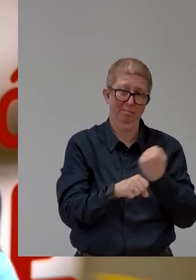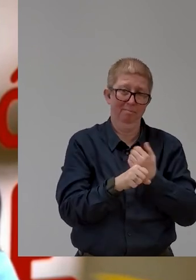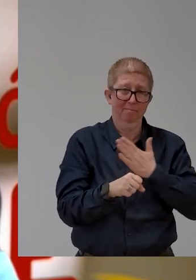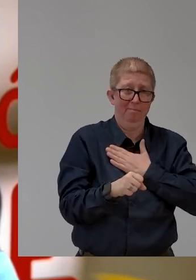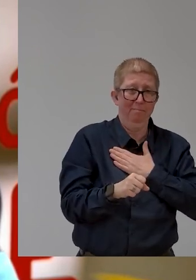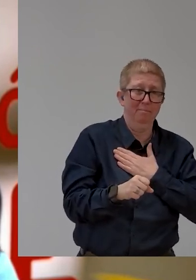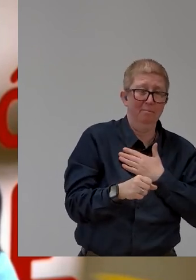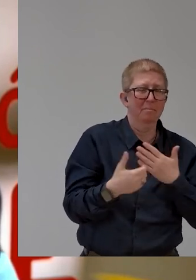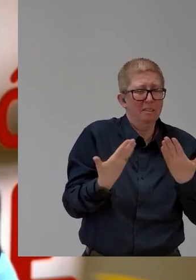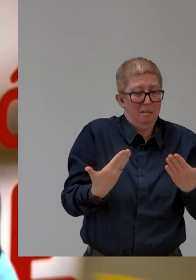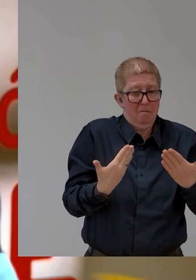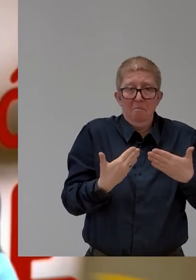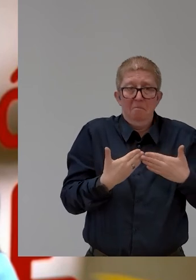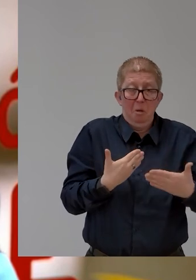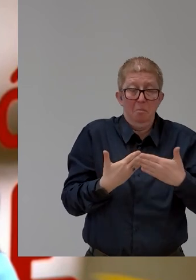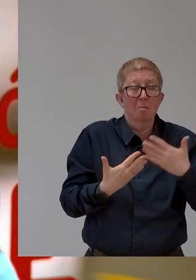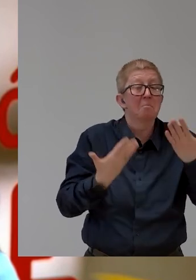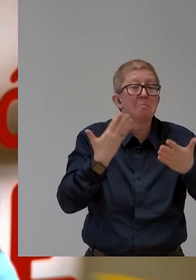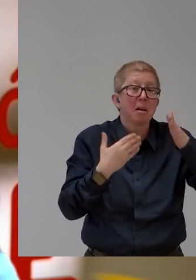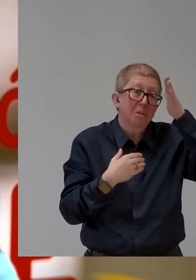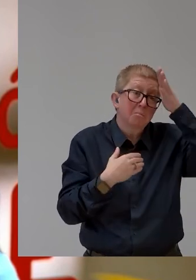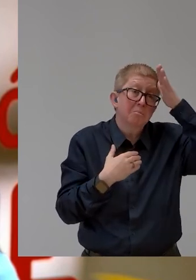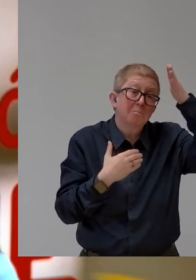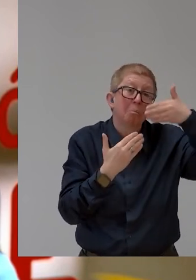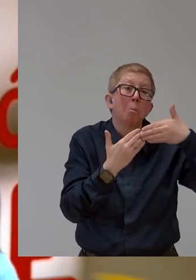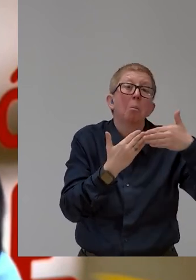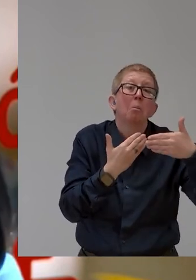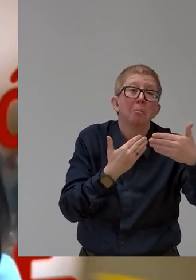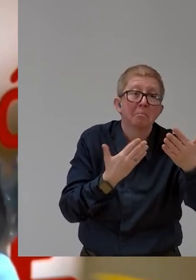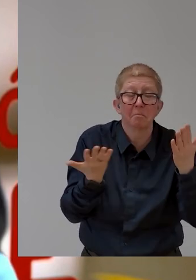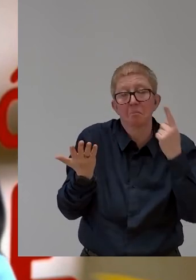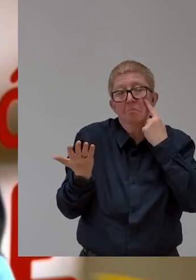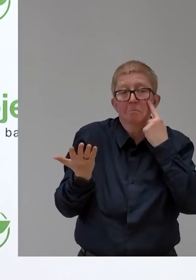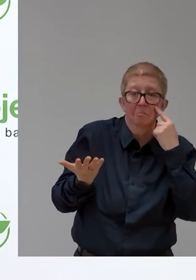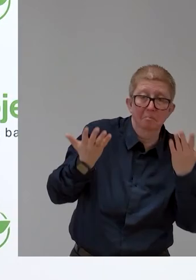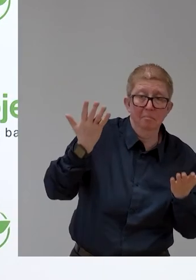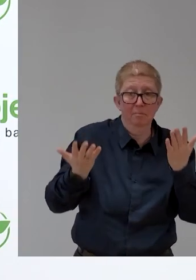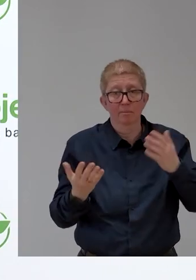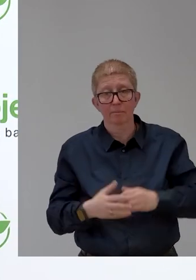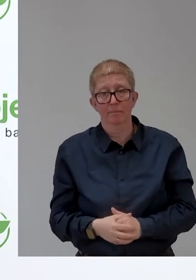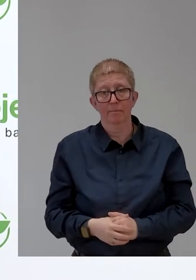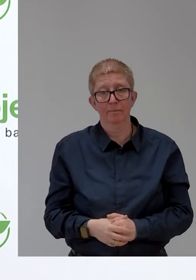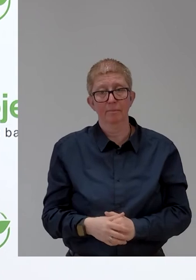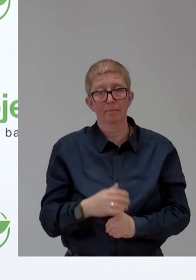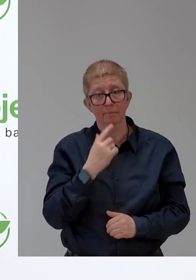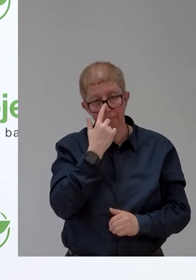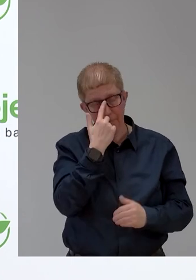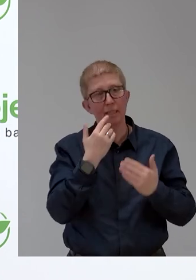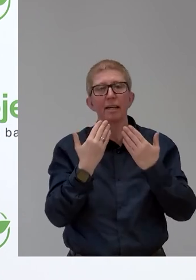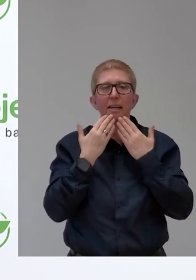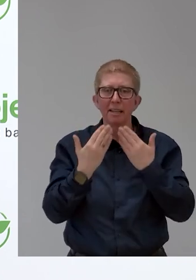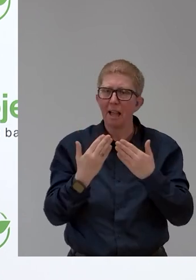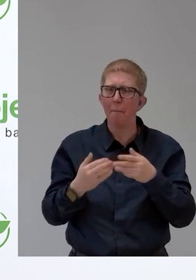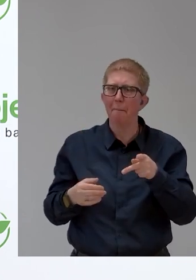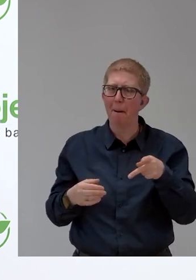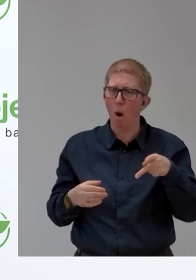collaborate in future if we have those aims. Yes. Okay. Thank you, Paloma. Puja, any